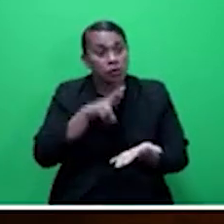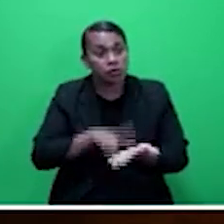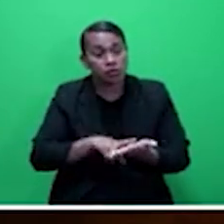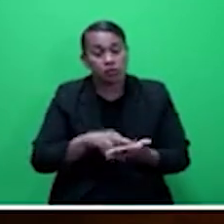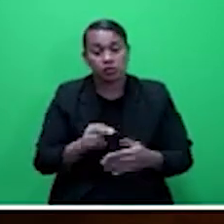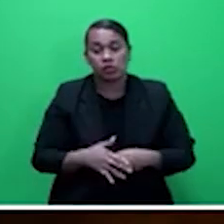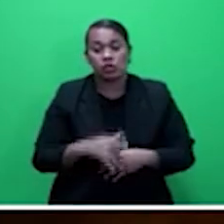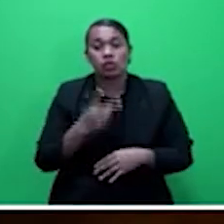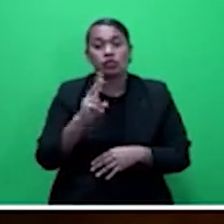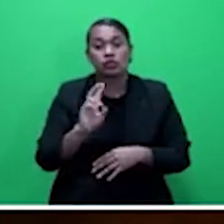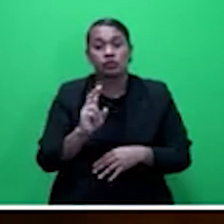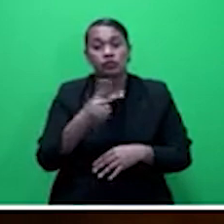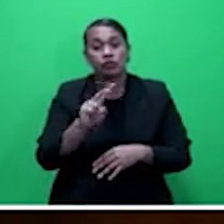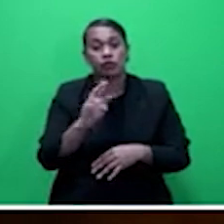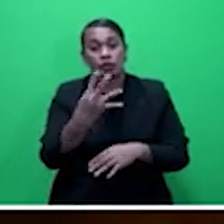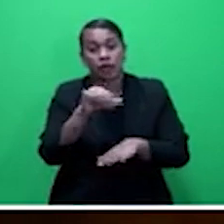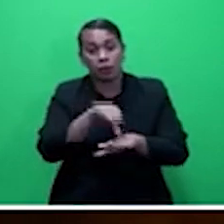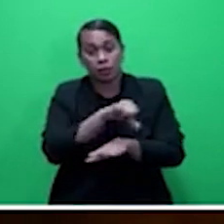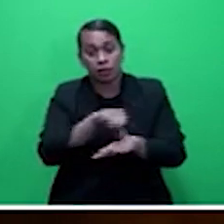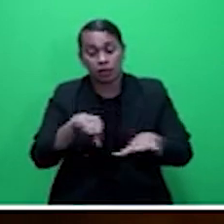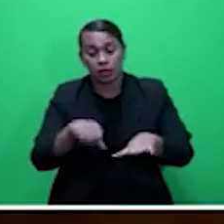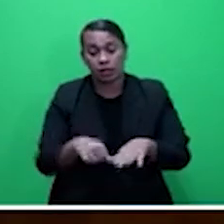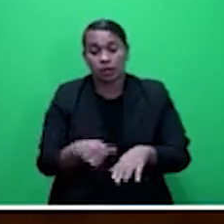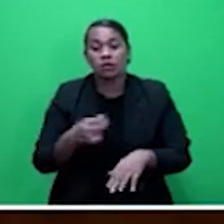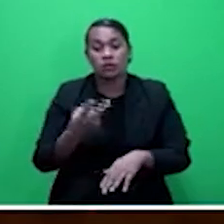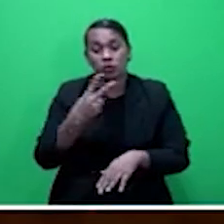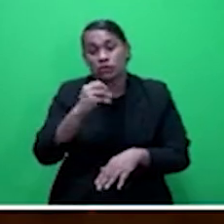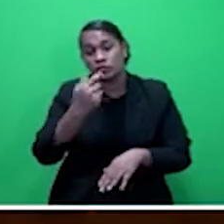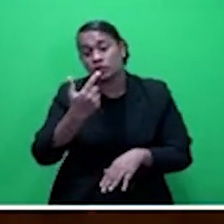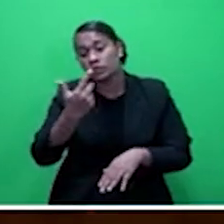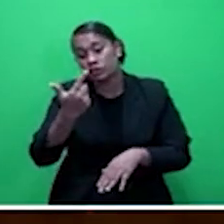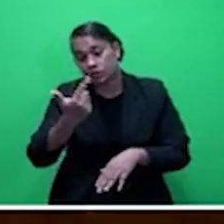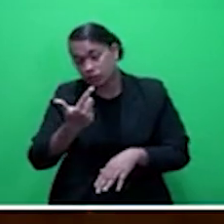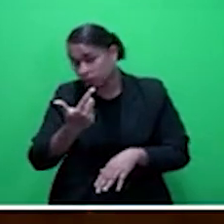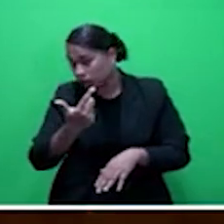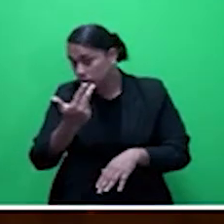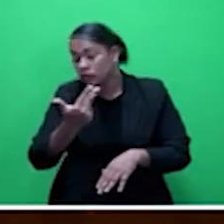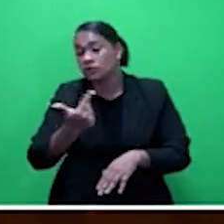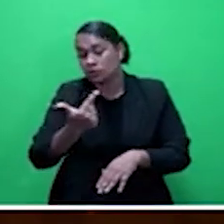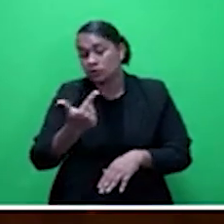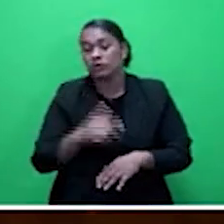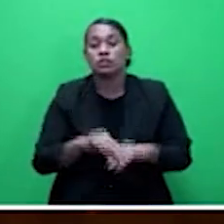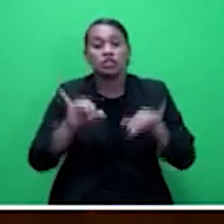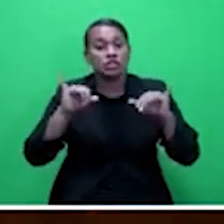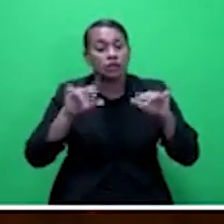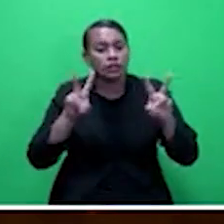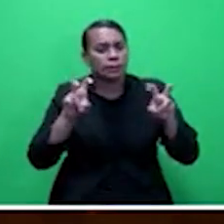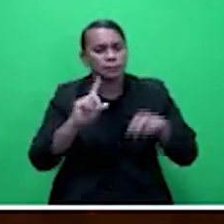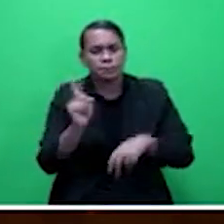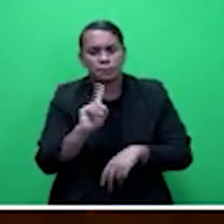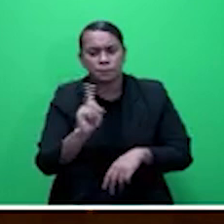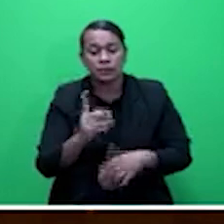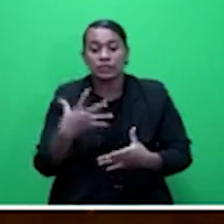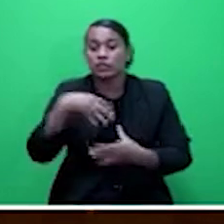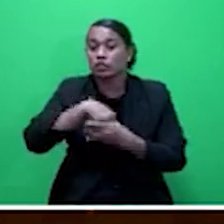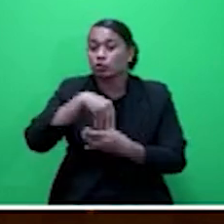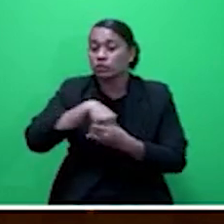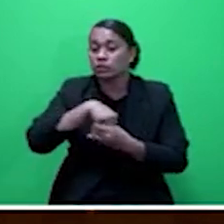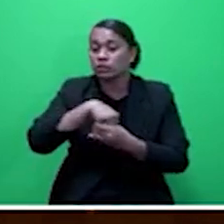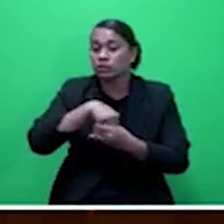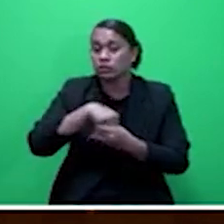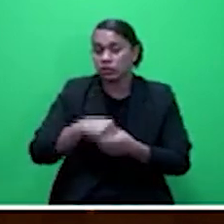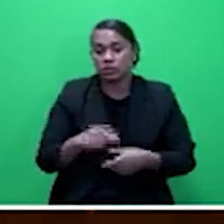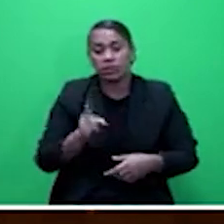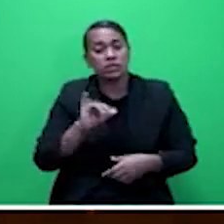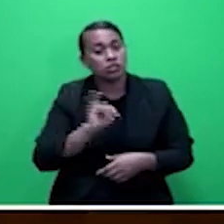For the year 2017, the theme was Inclusive Insurance as a way to focus the effort of various